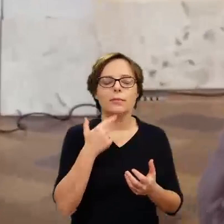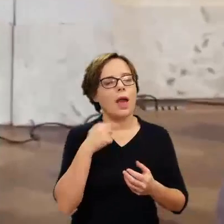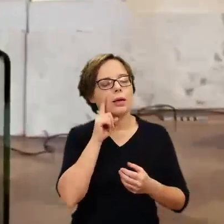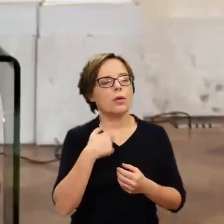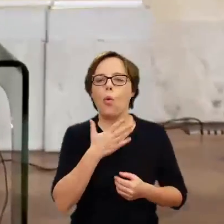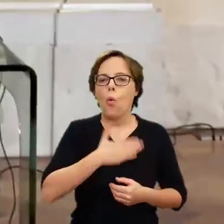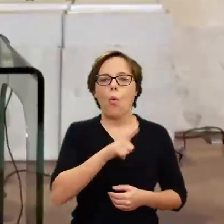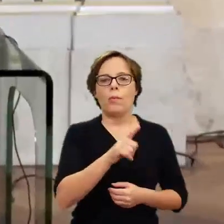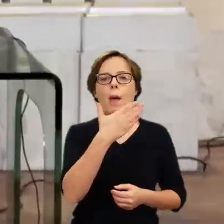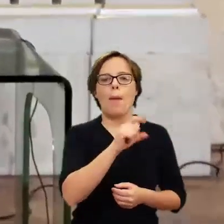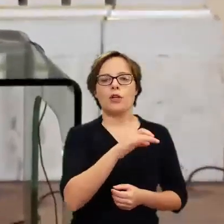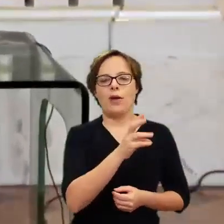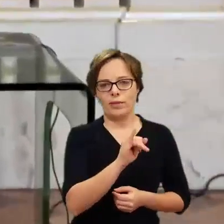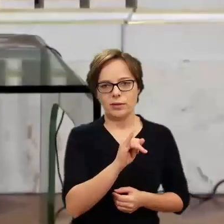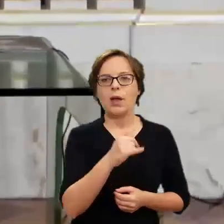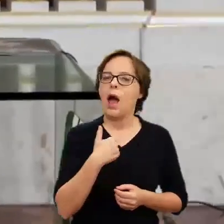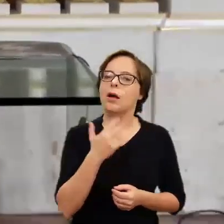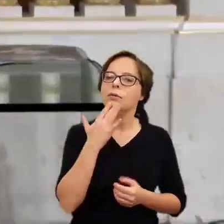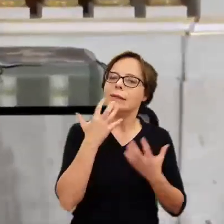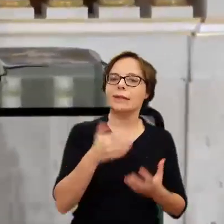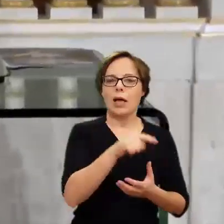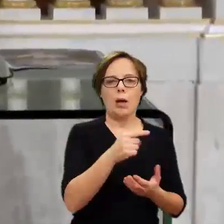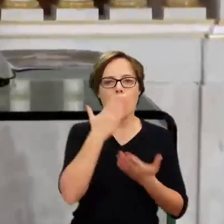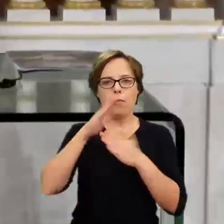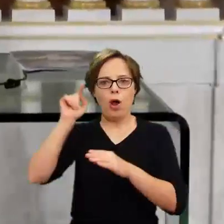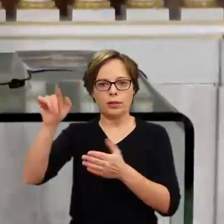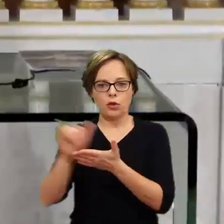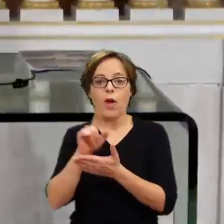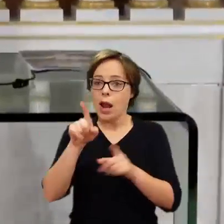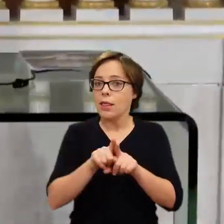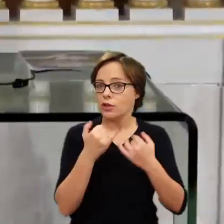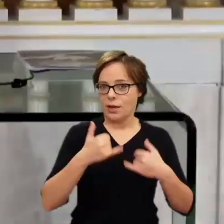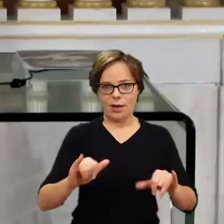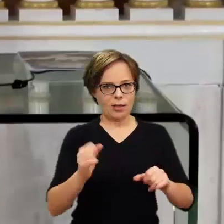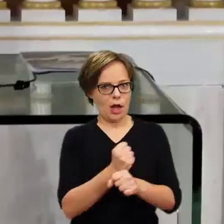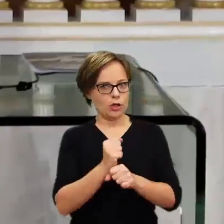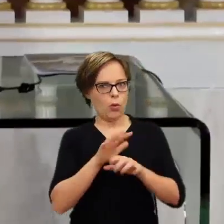there isn't any. but there are many, you know, other great works.